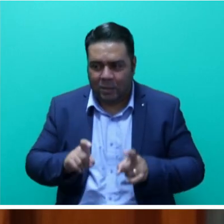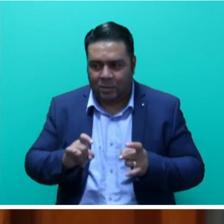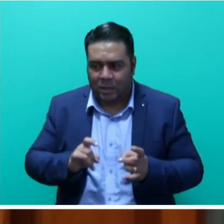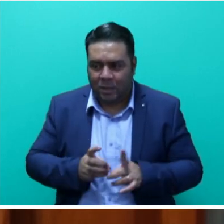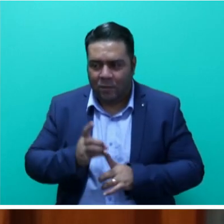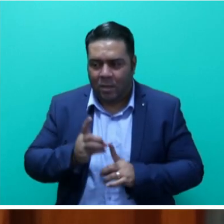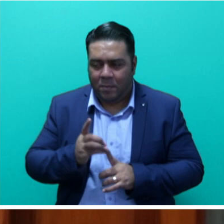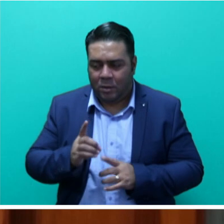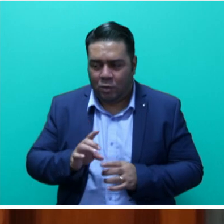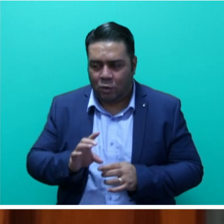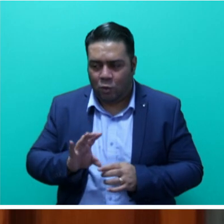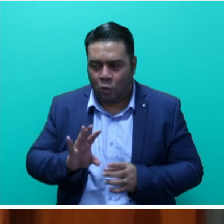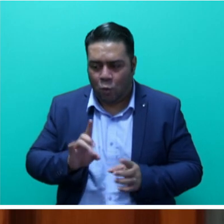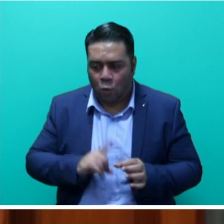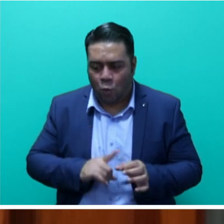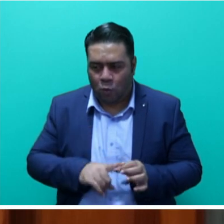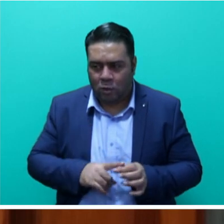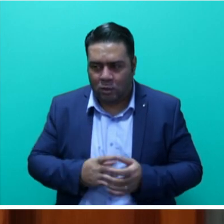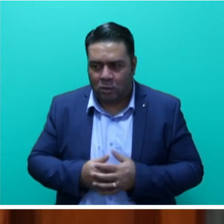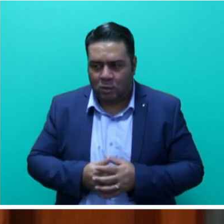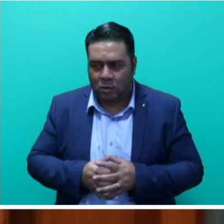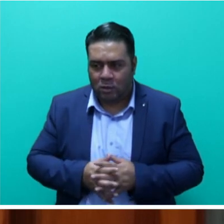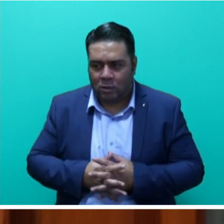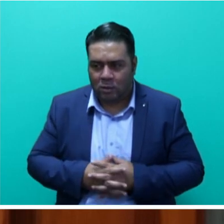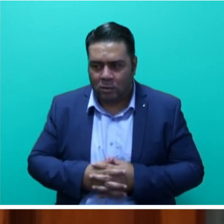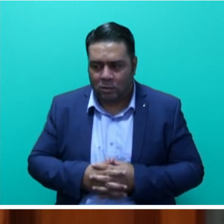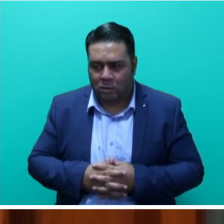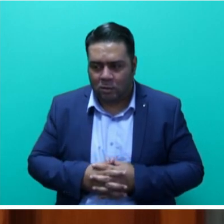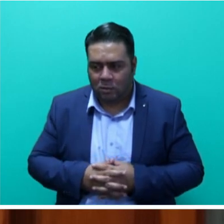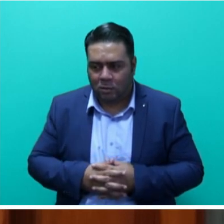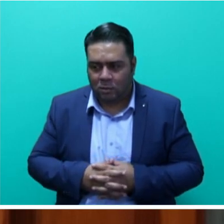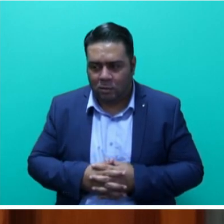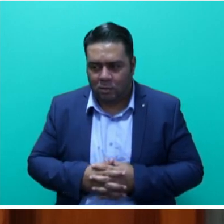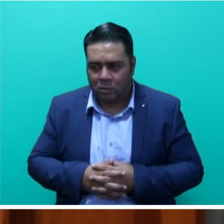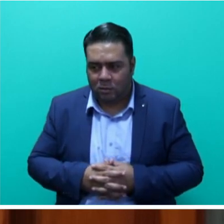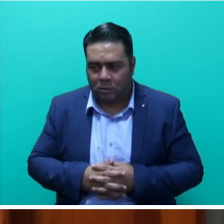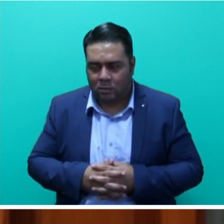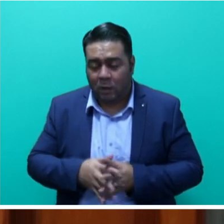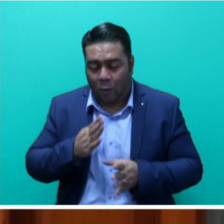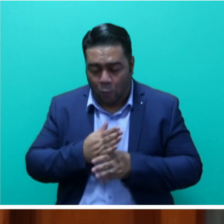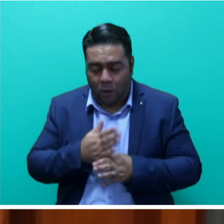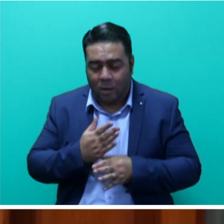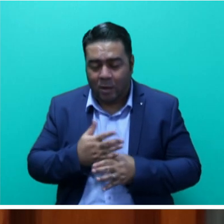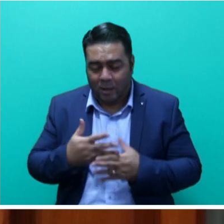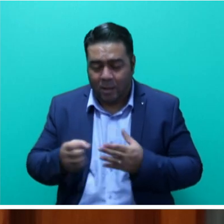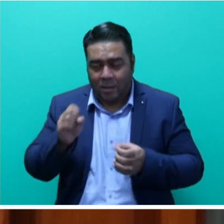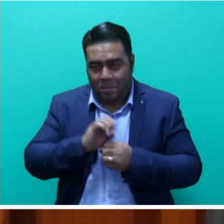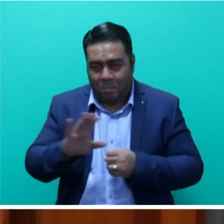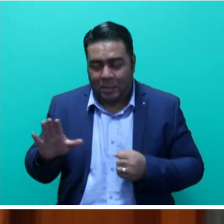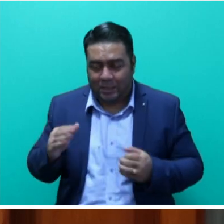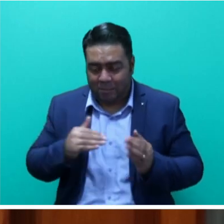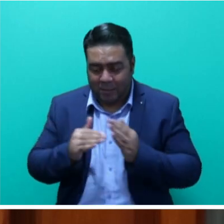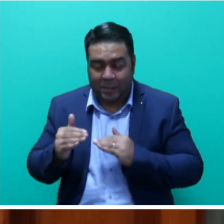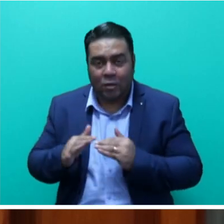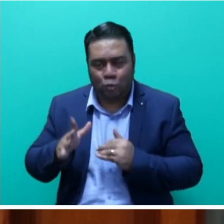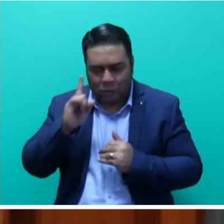sir, I suppose it is fair to say that our work in the cooperative development space has begun to get international